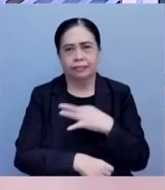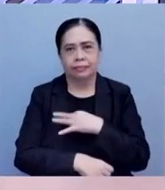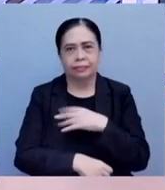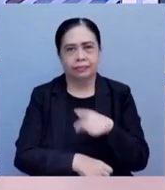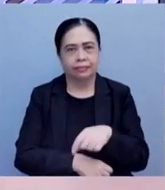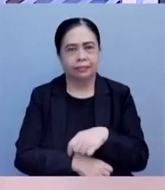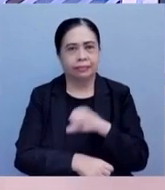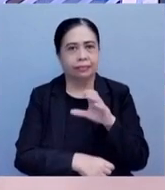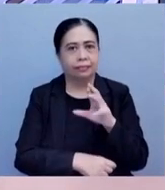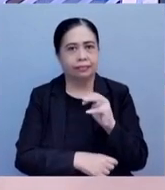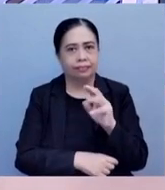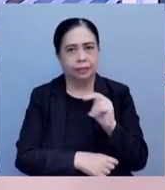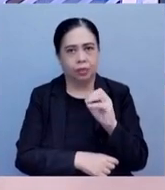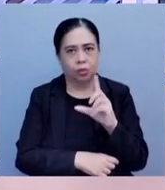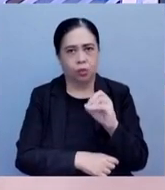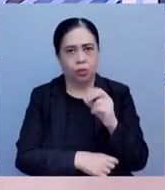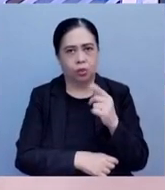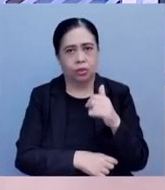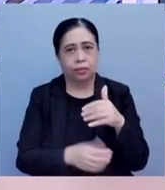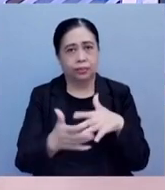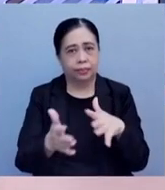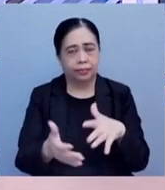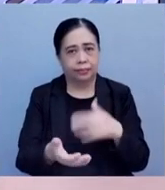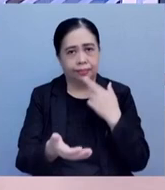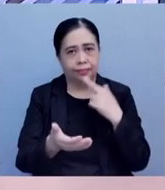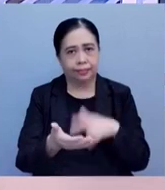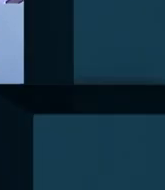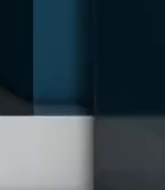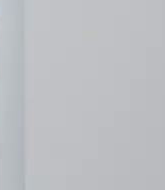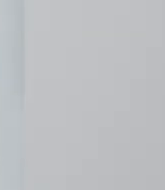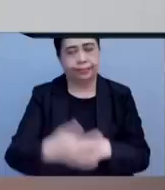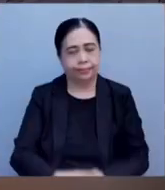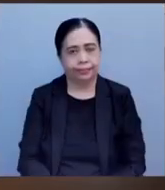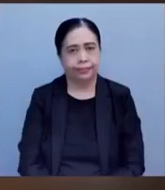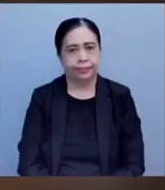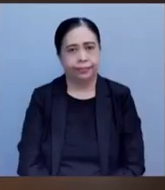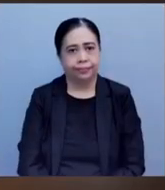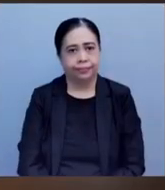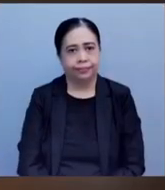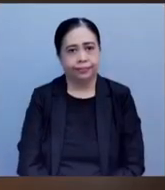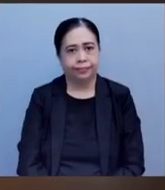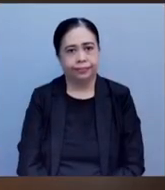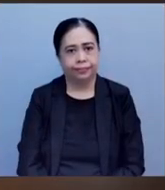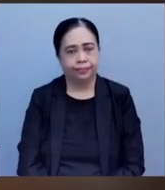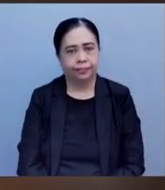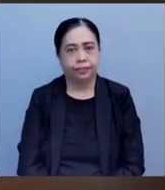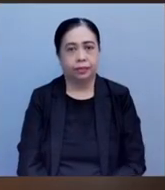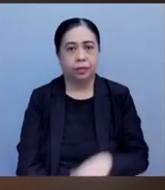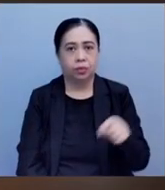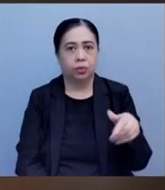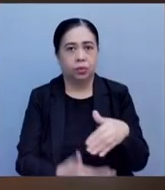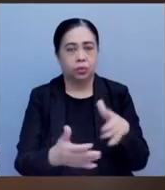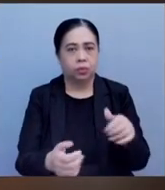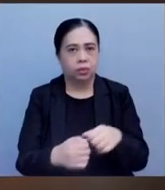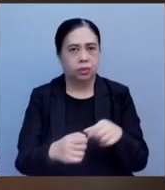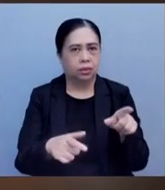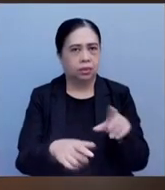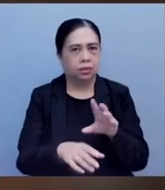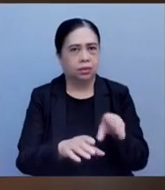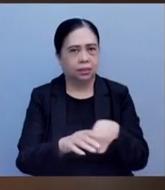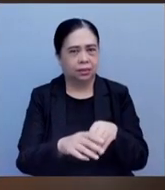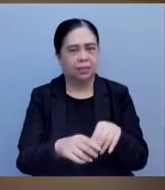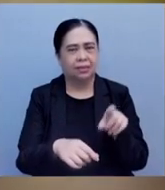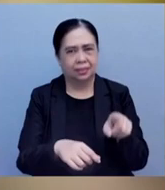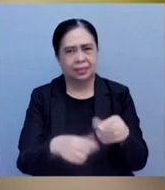criminology student. Liza Aquino tells us more. A criminology student suspected to be the latest